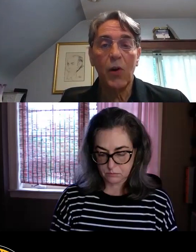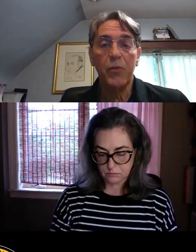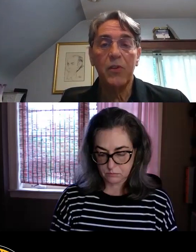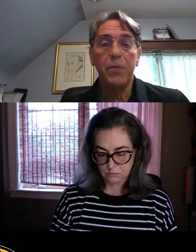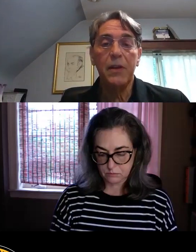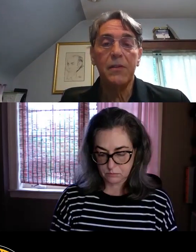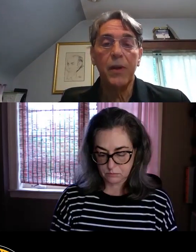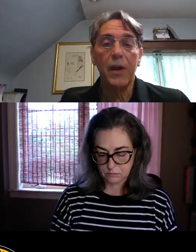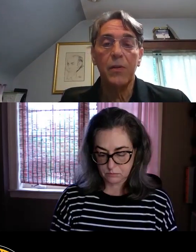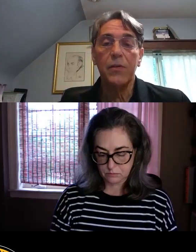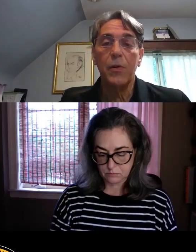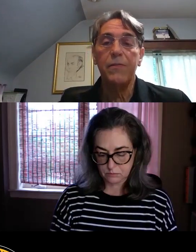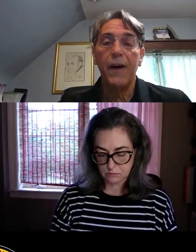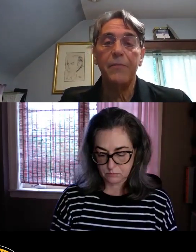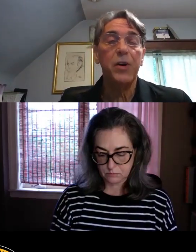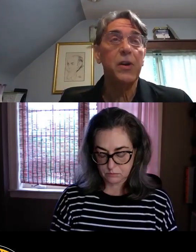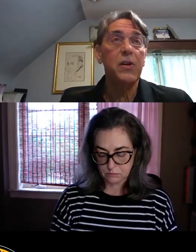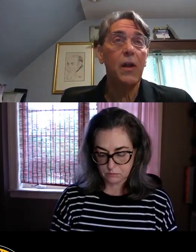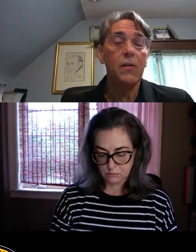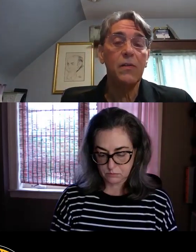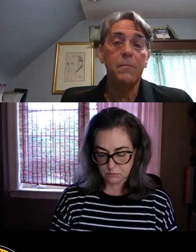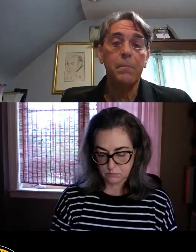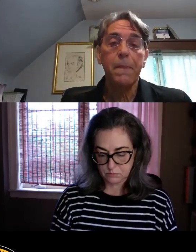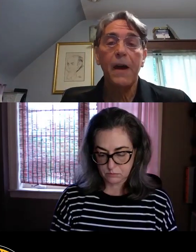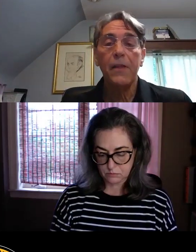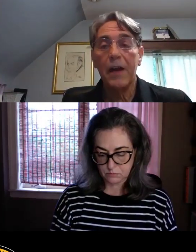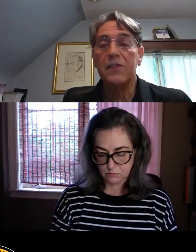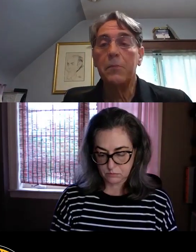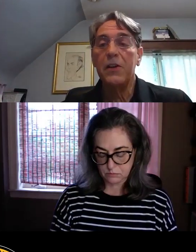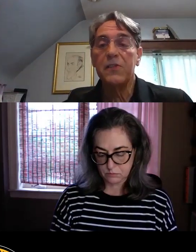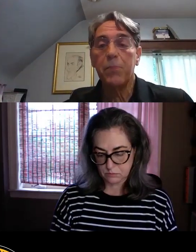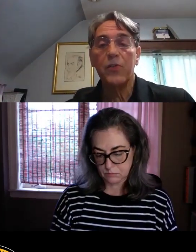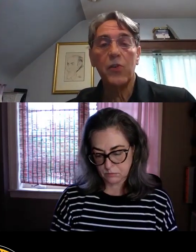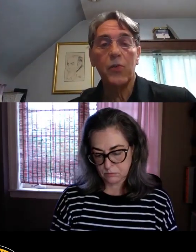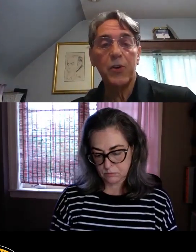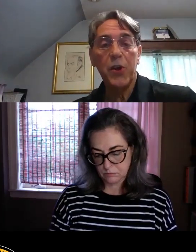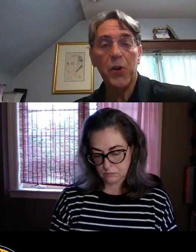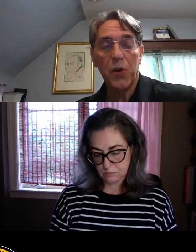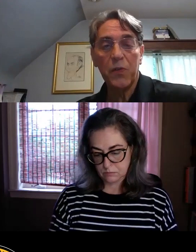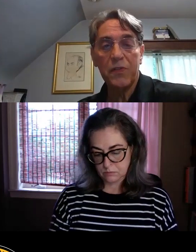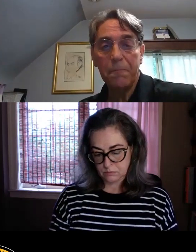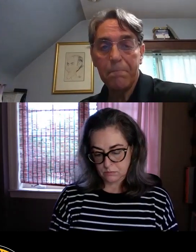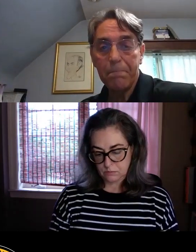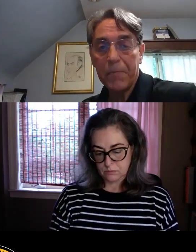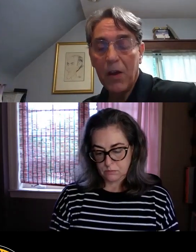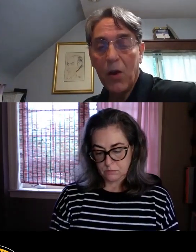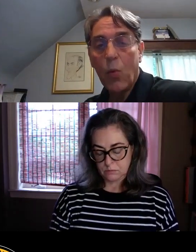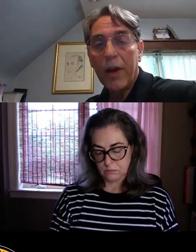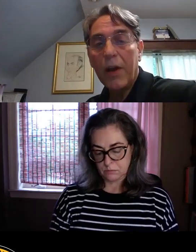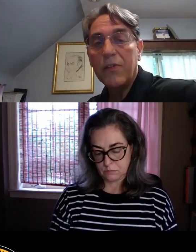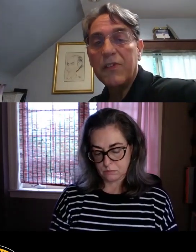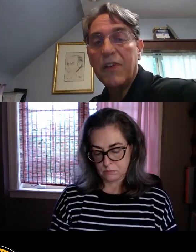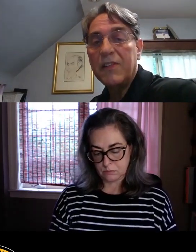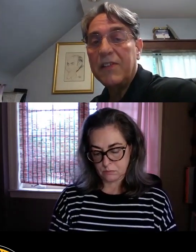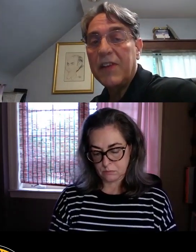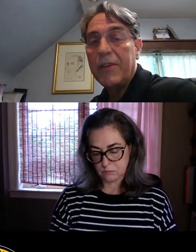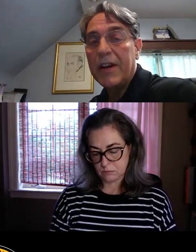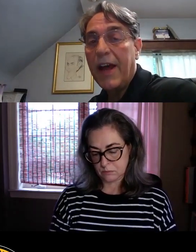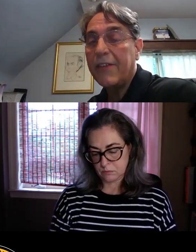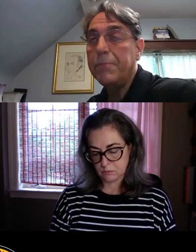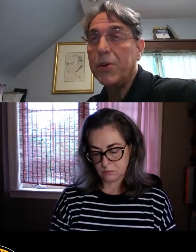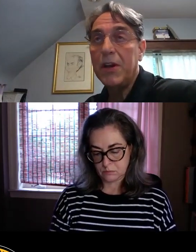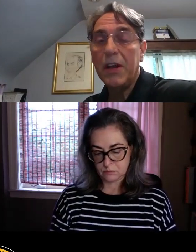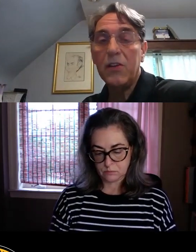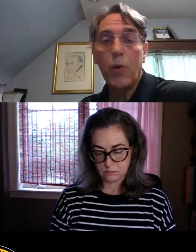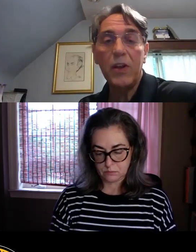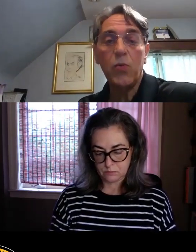was determined to be $335 million. That is to be dispersed over two years, $167